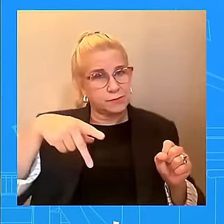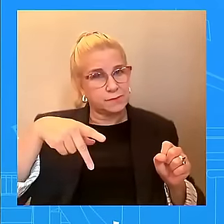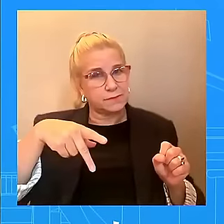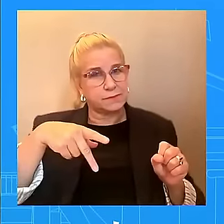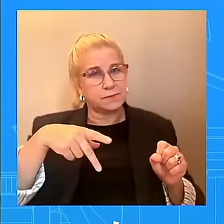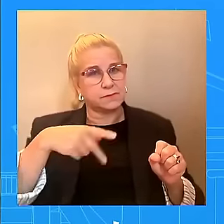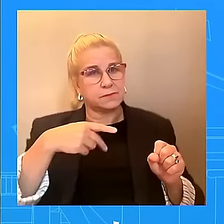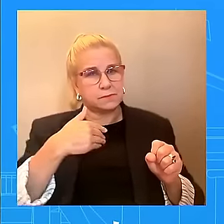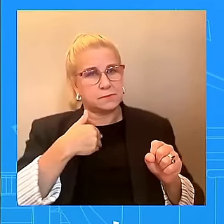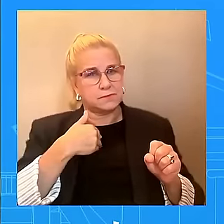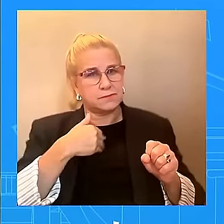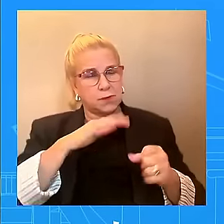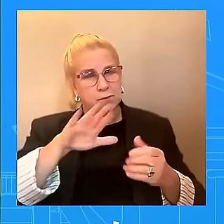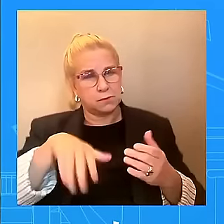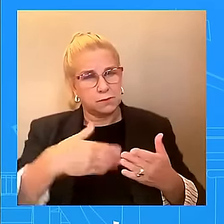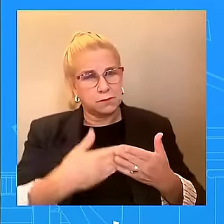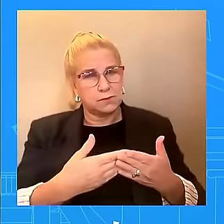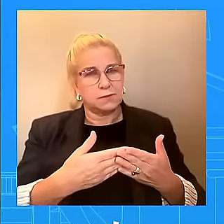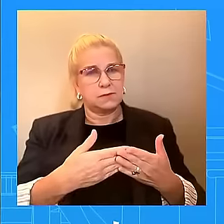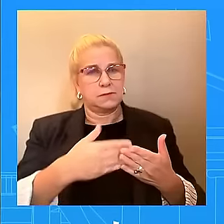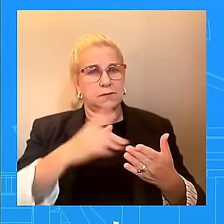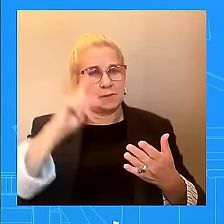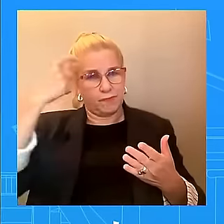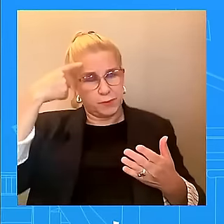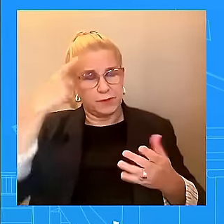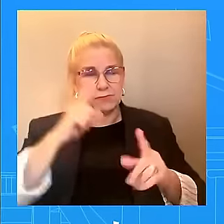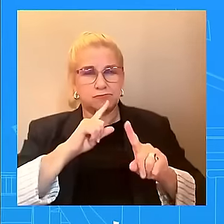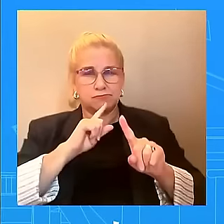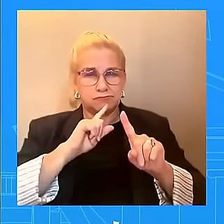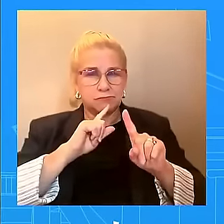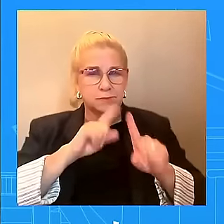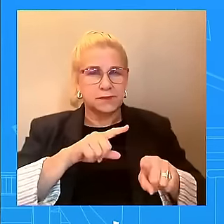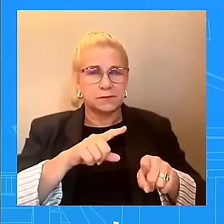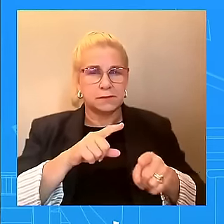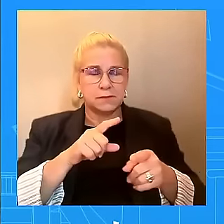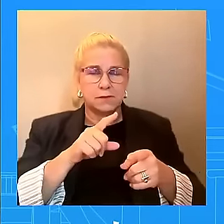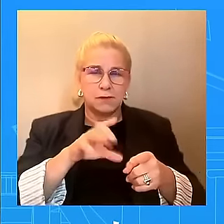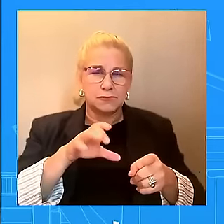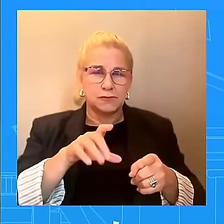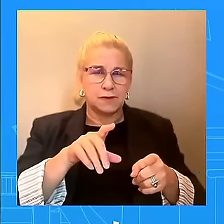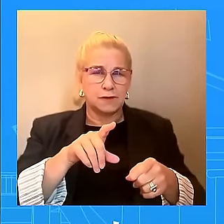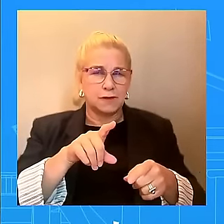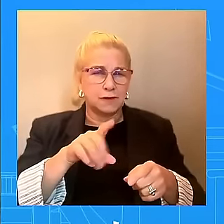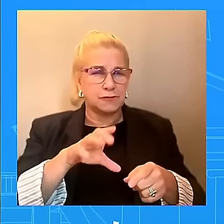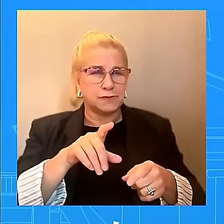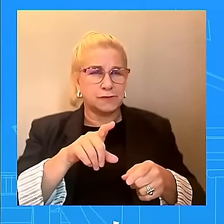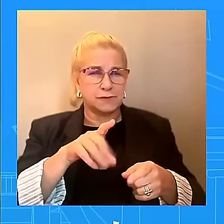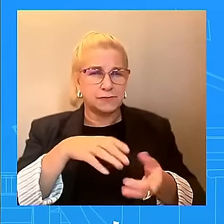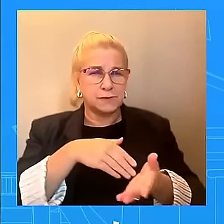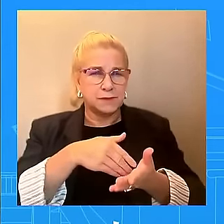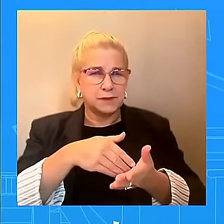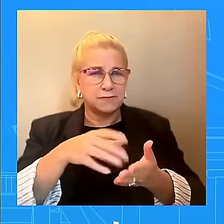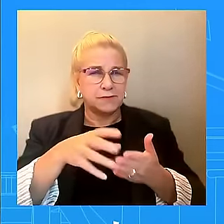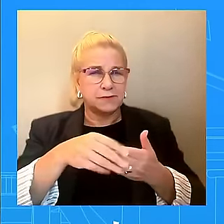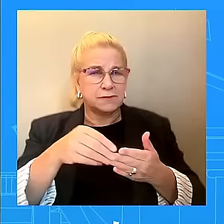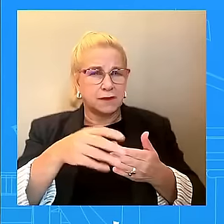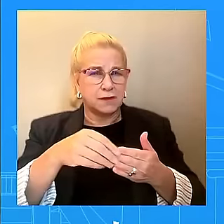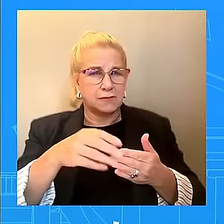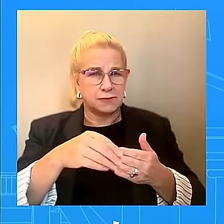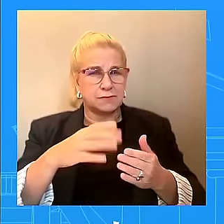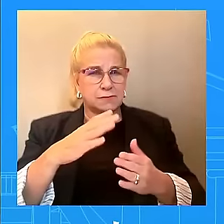response to this. Hundreds of millions of dollars. I said it at the top. More than $200 million that we have directly